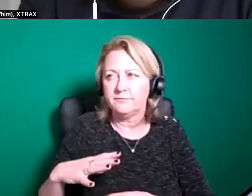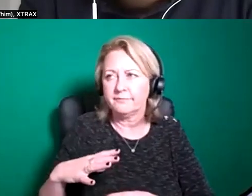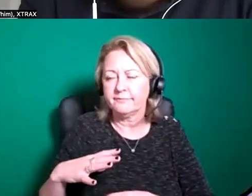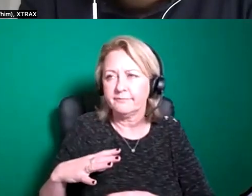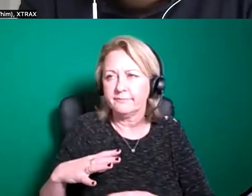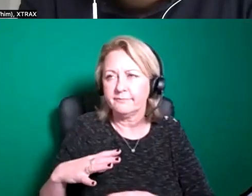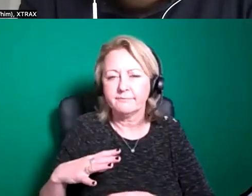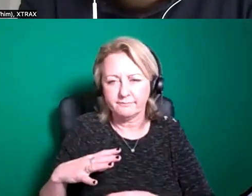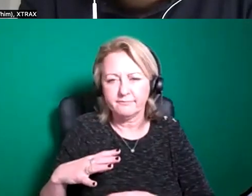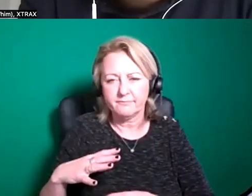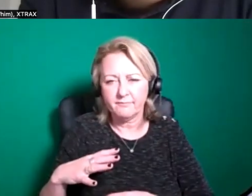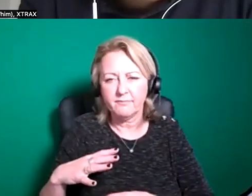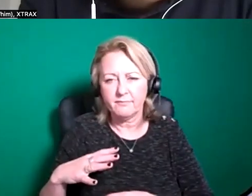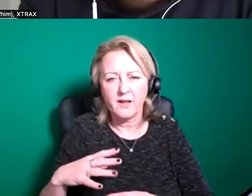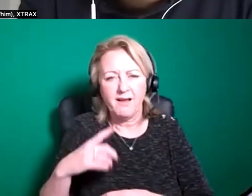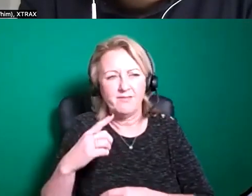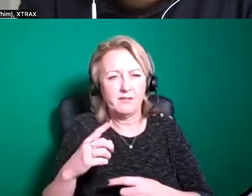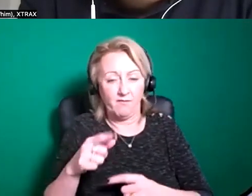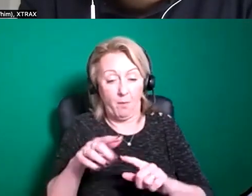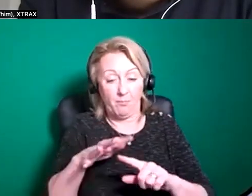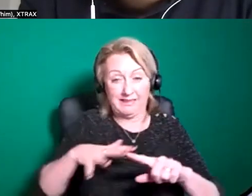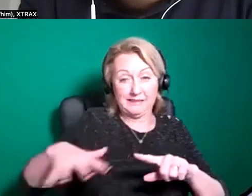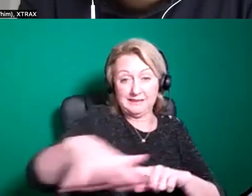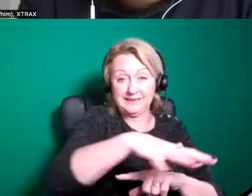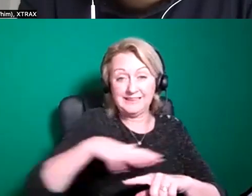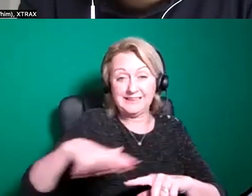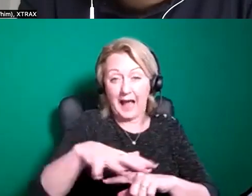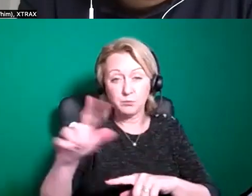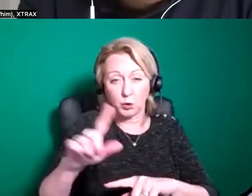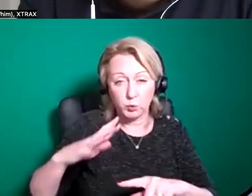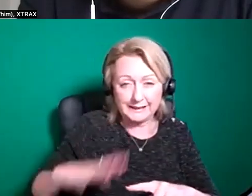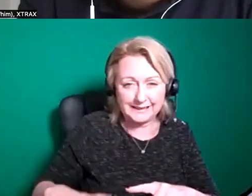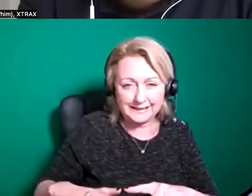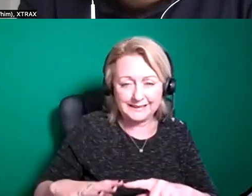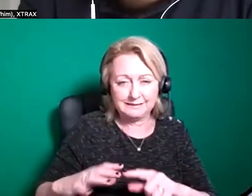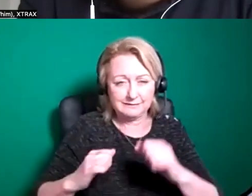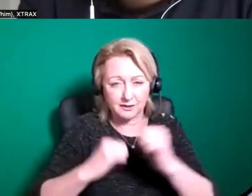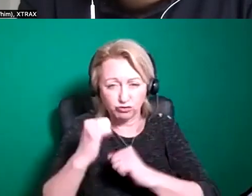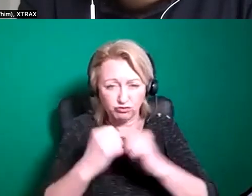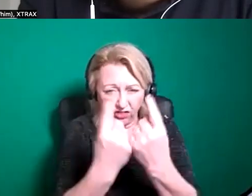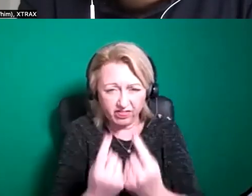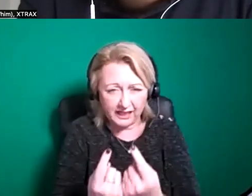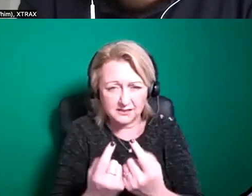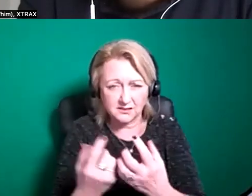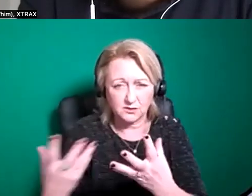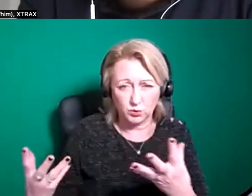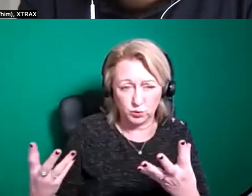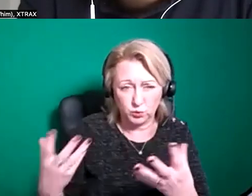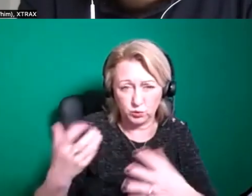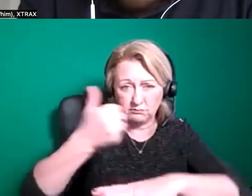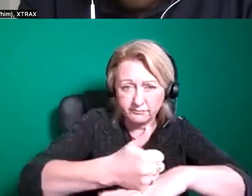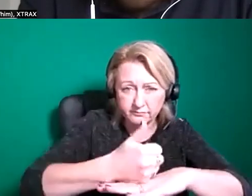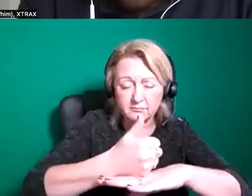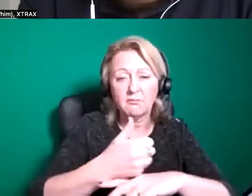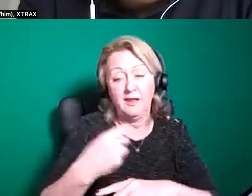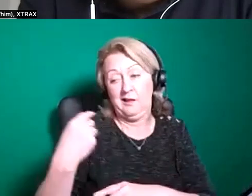everything from from the site that you need to the infrastructure that you need um this year we